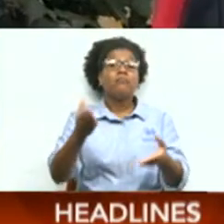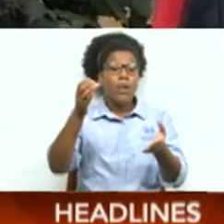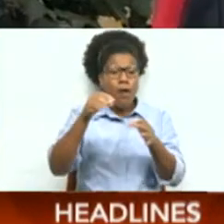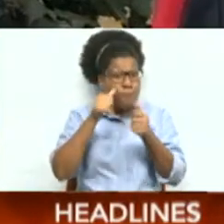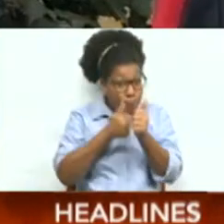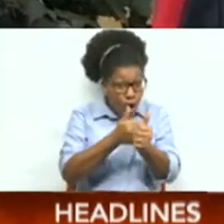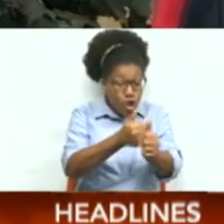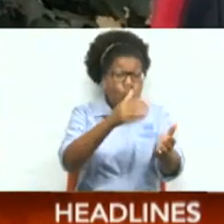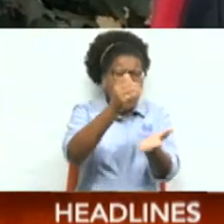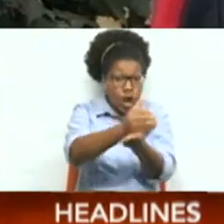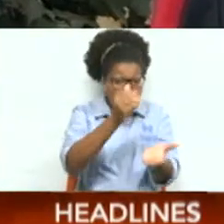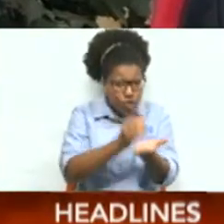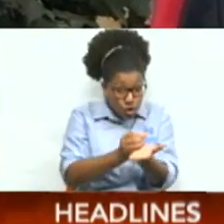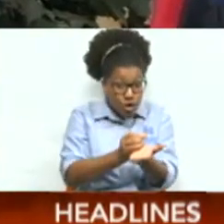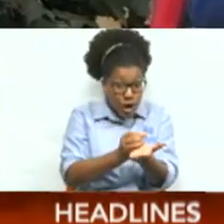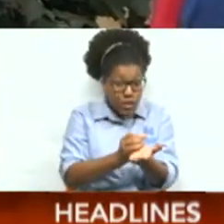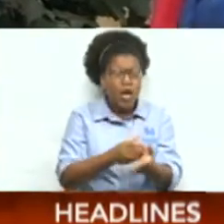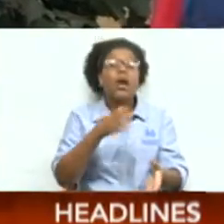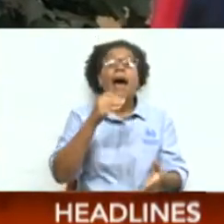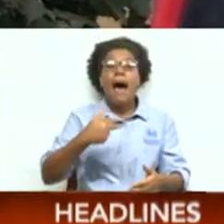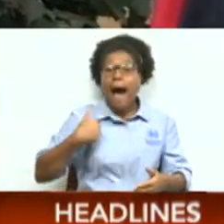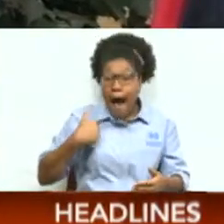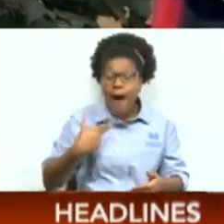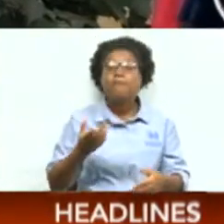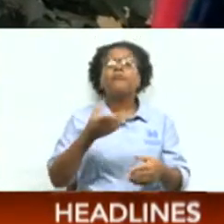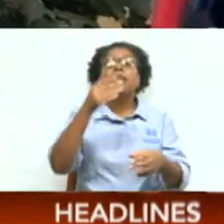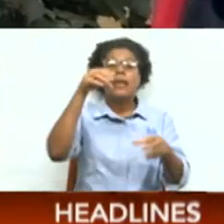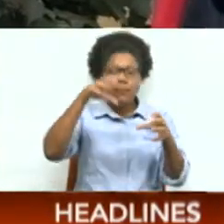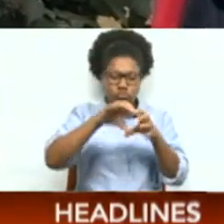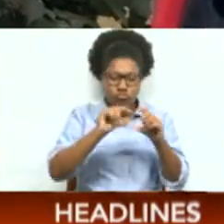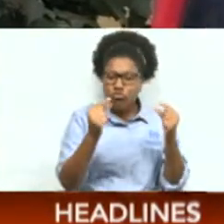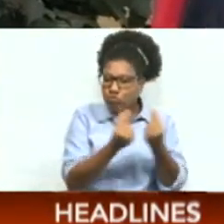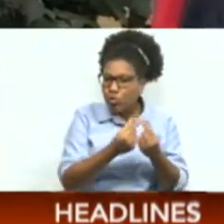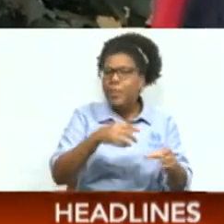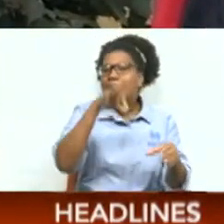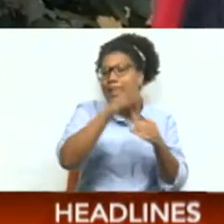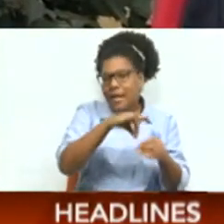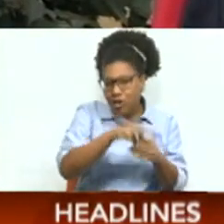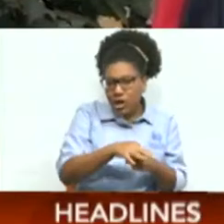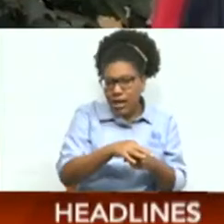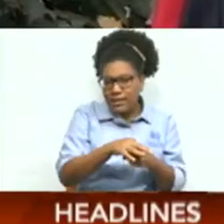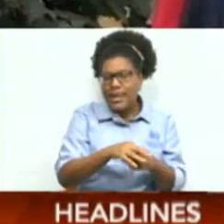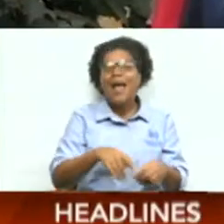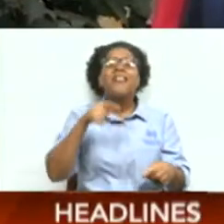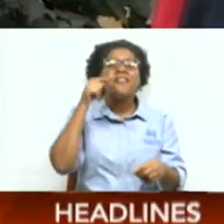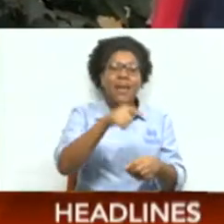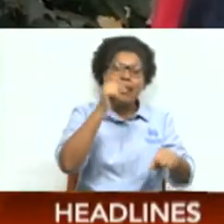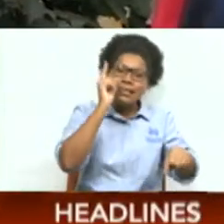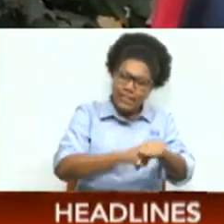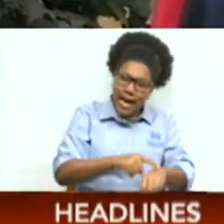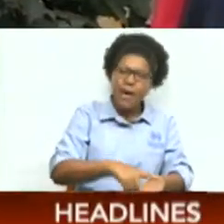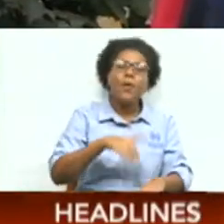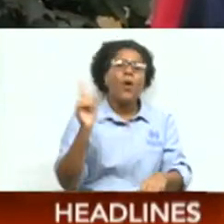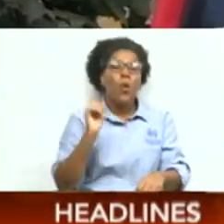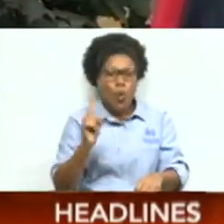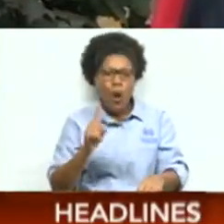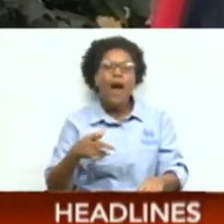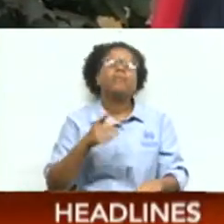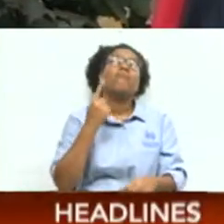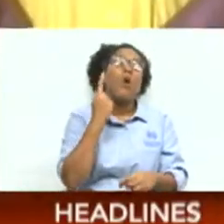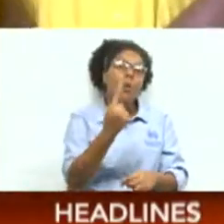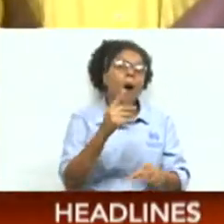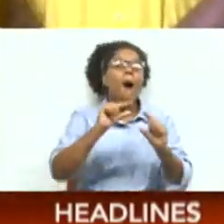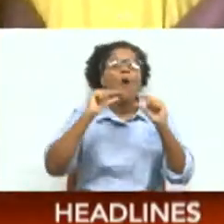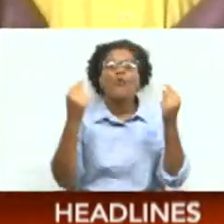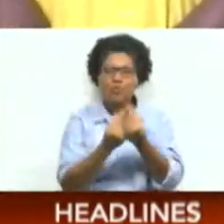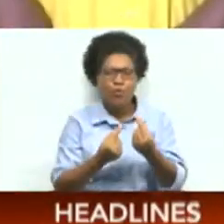to hold internal elections, there is one party.